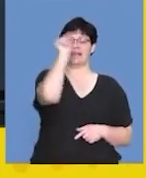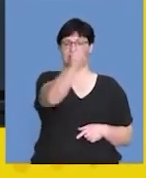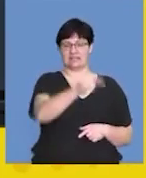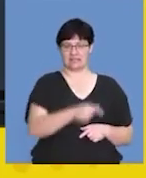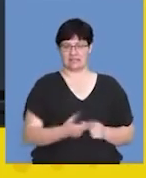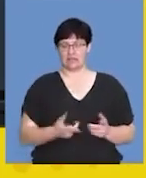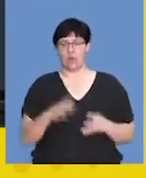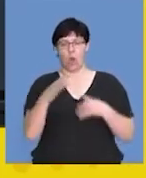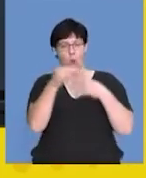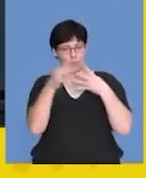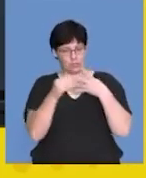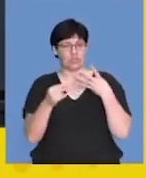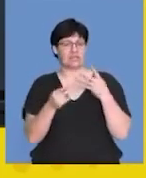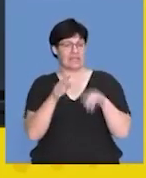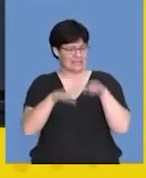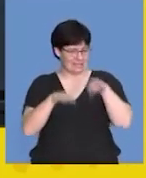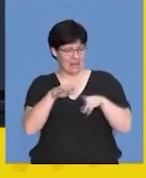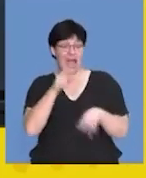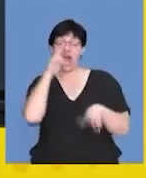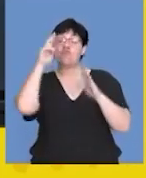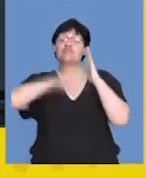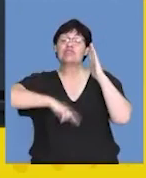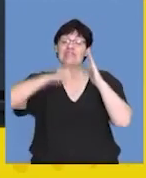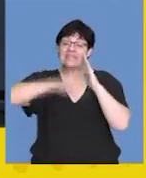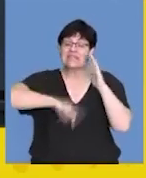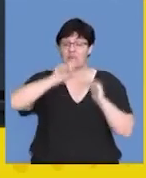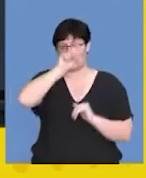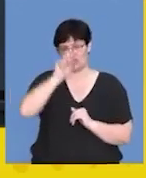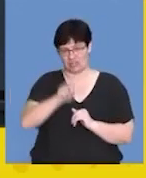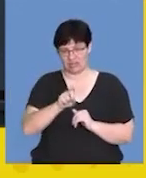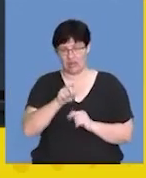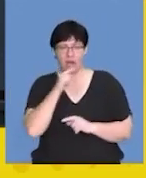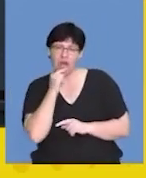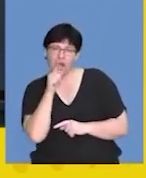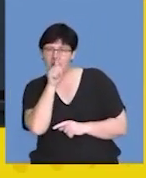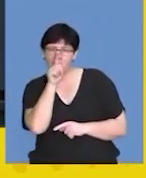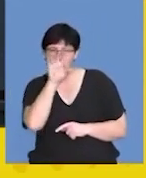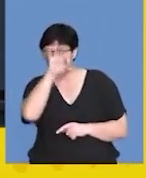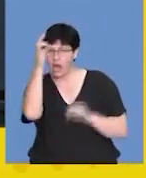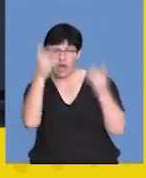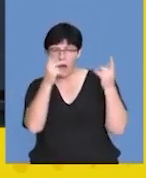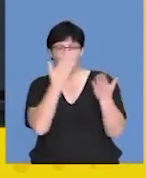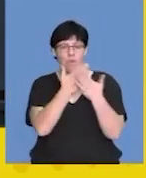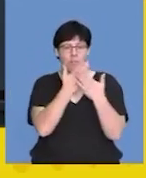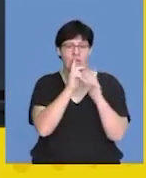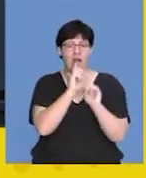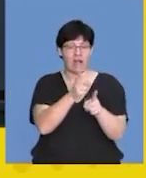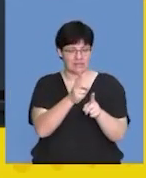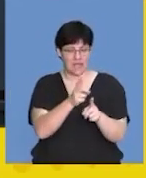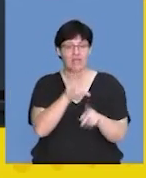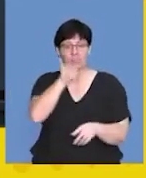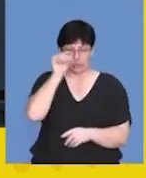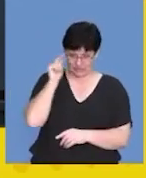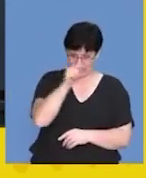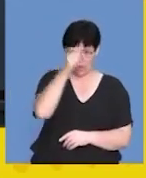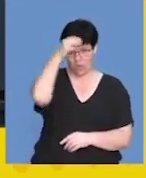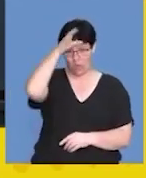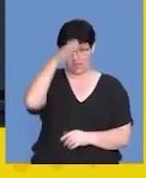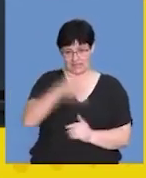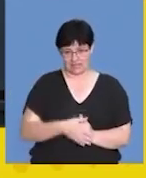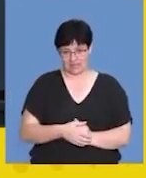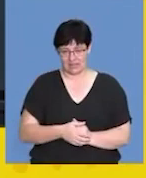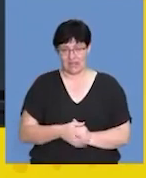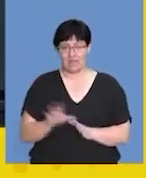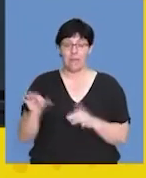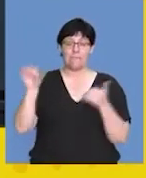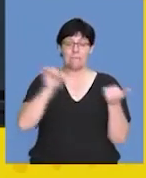Their options are close. Read the question well. Try and analyze which is the most probable answer, and choose that wisely. And if you